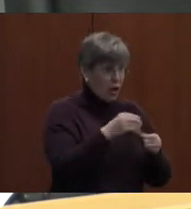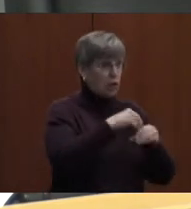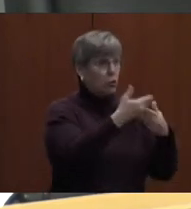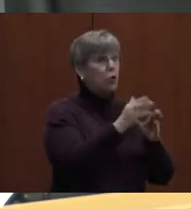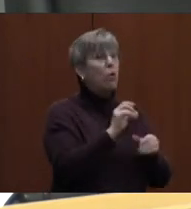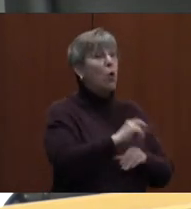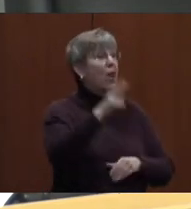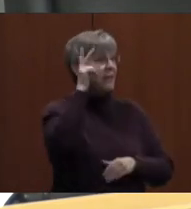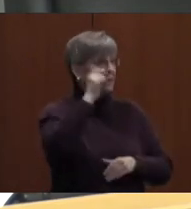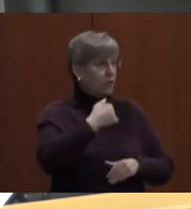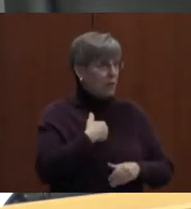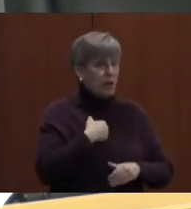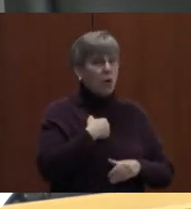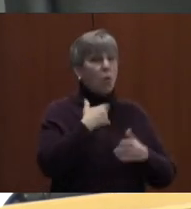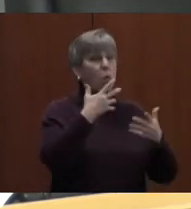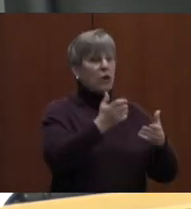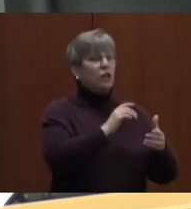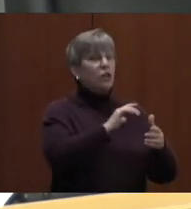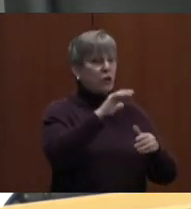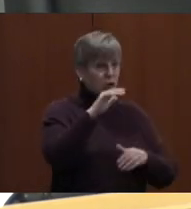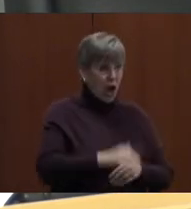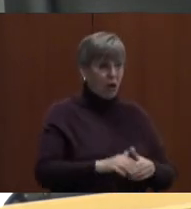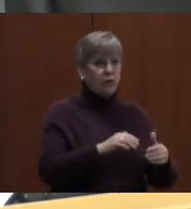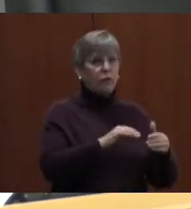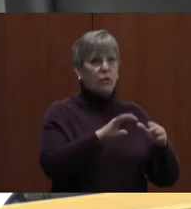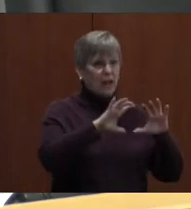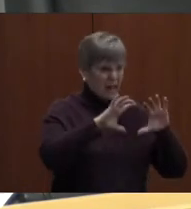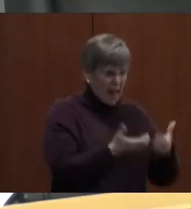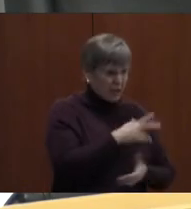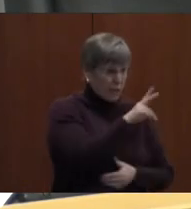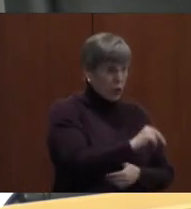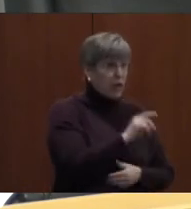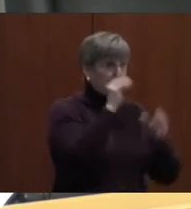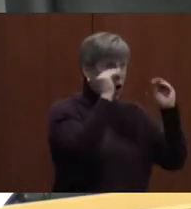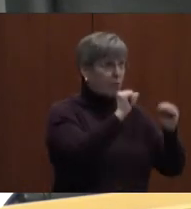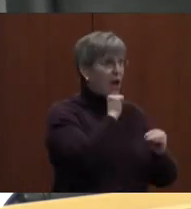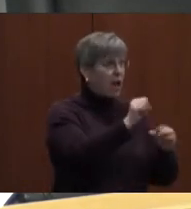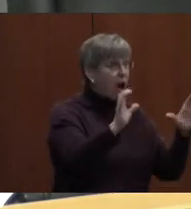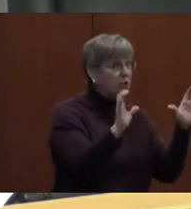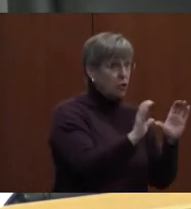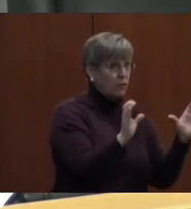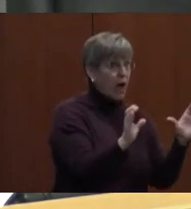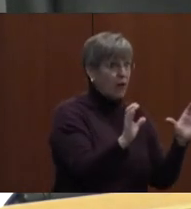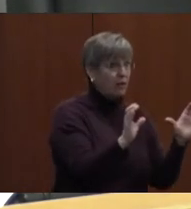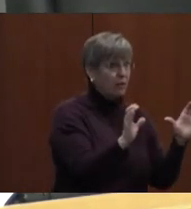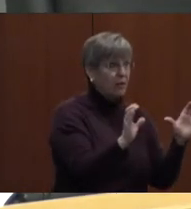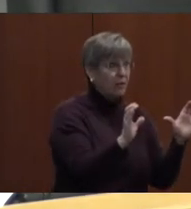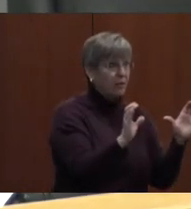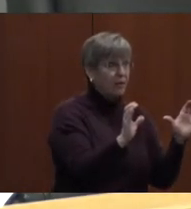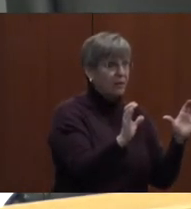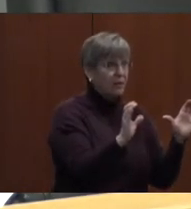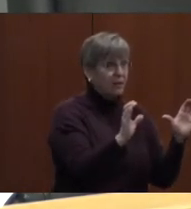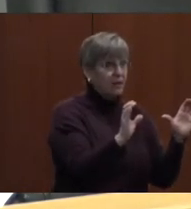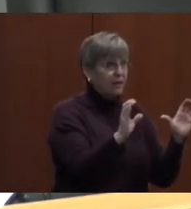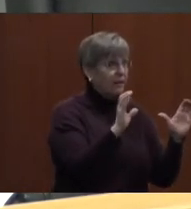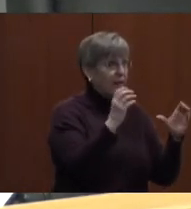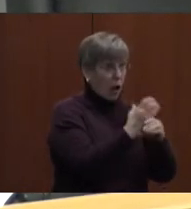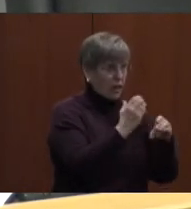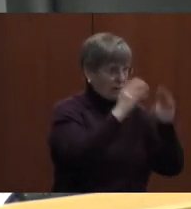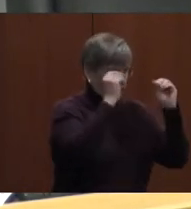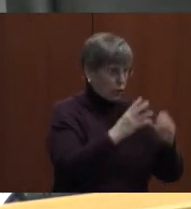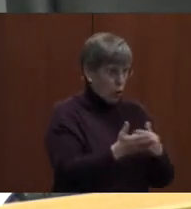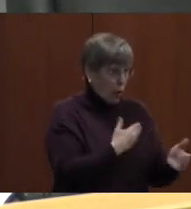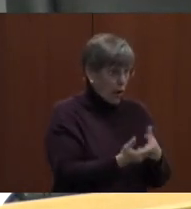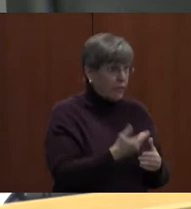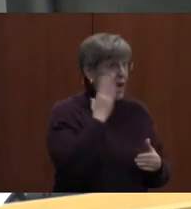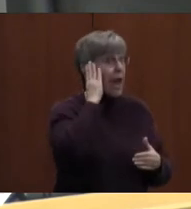wants their child in a class of 30, taught by a non-certified, you know, capitalist teacher, whatever. And